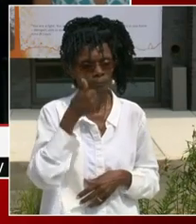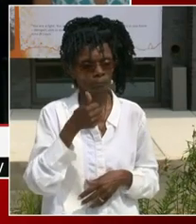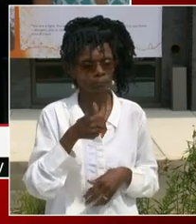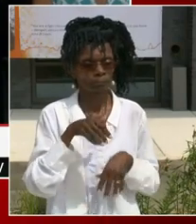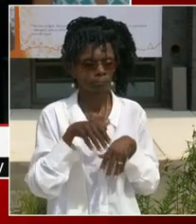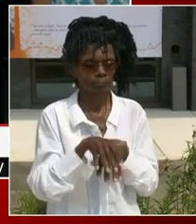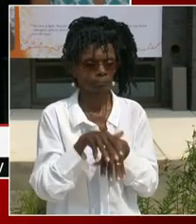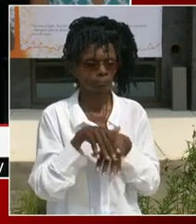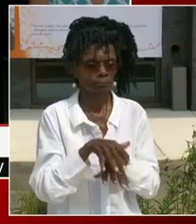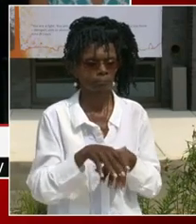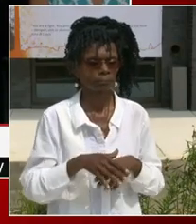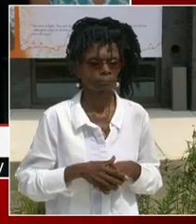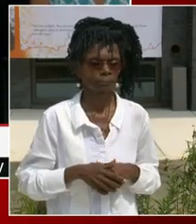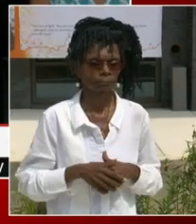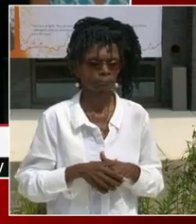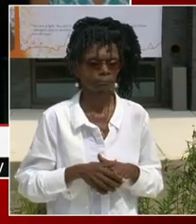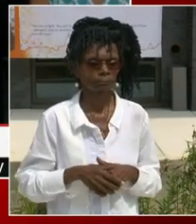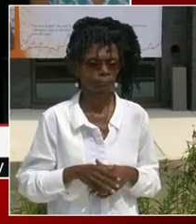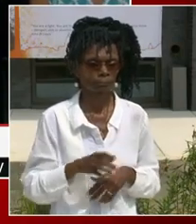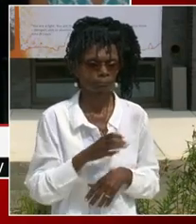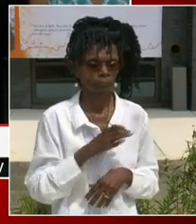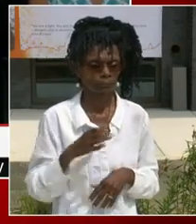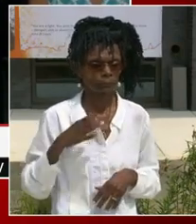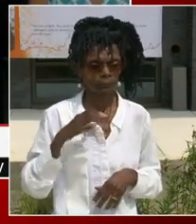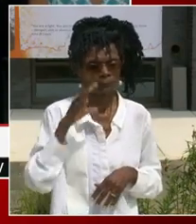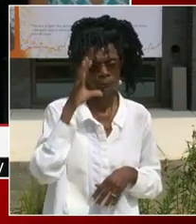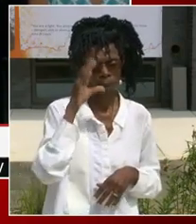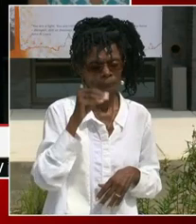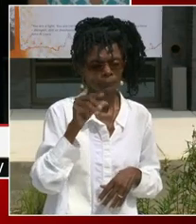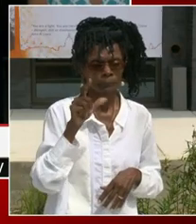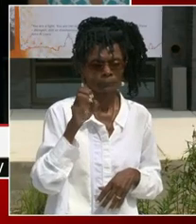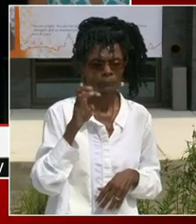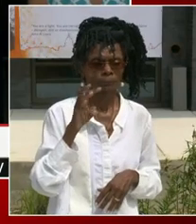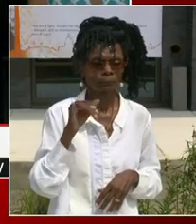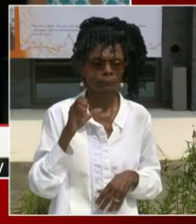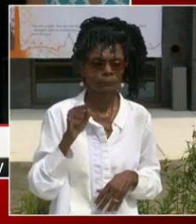loved school.